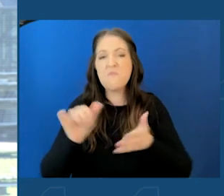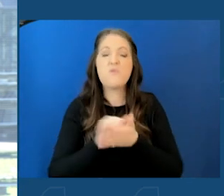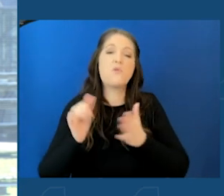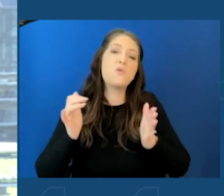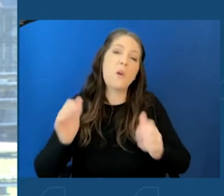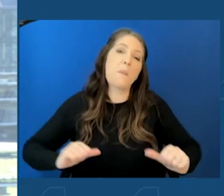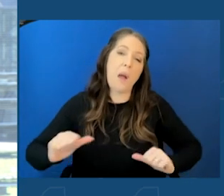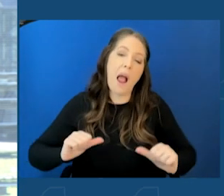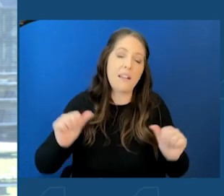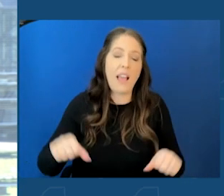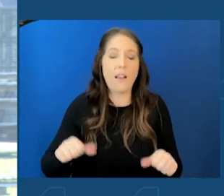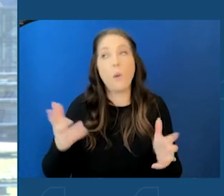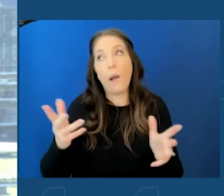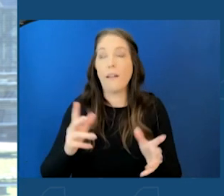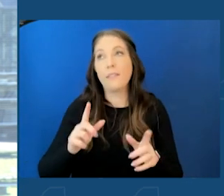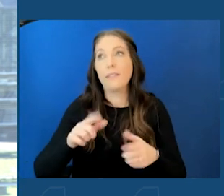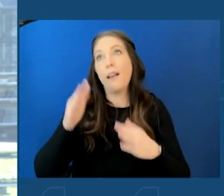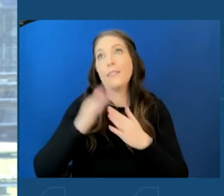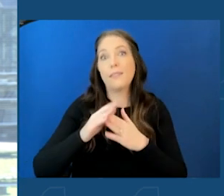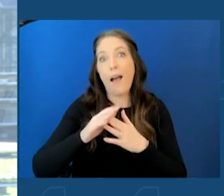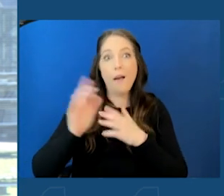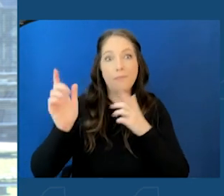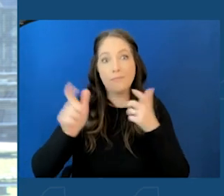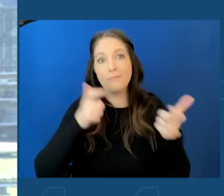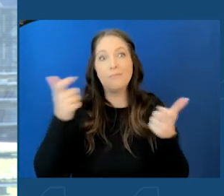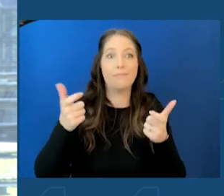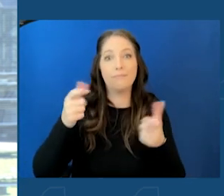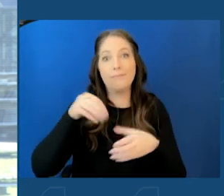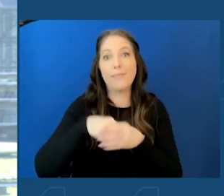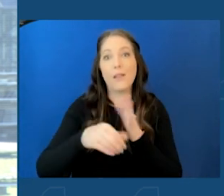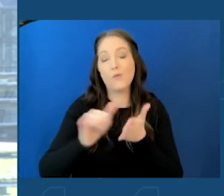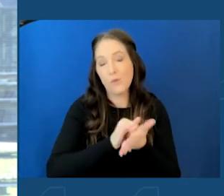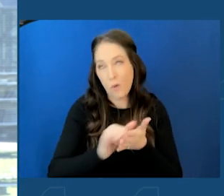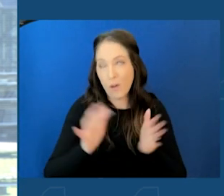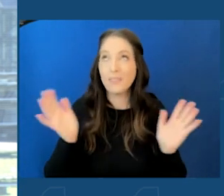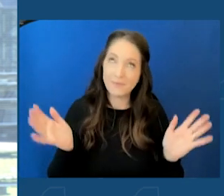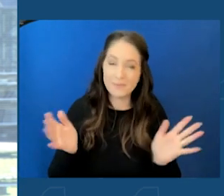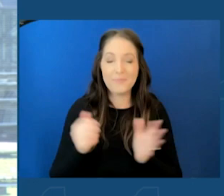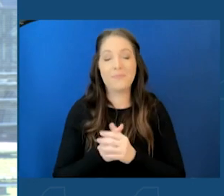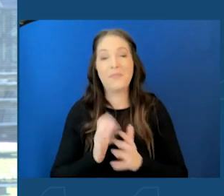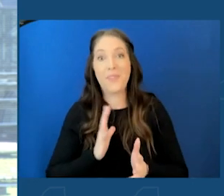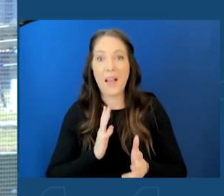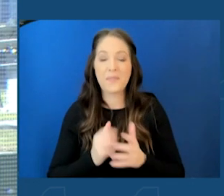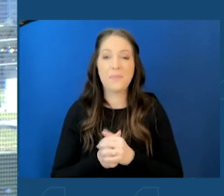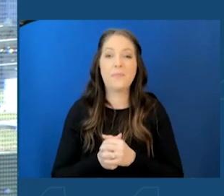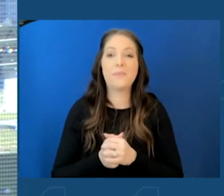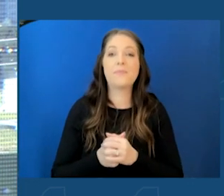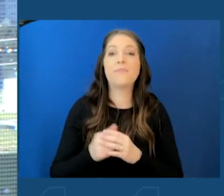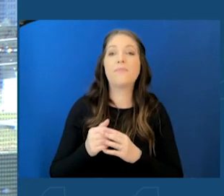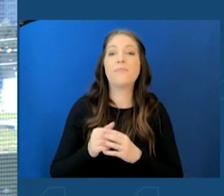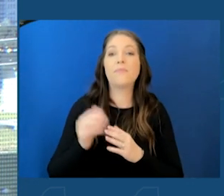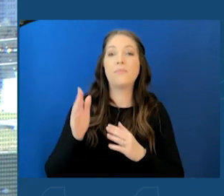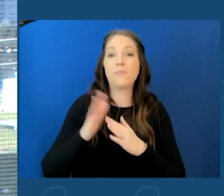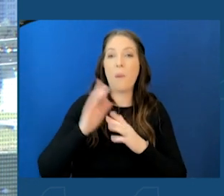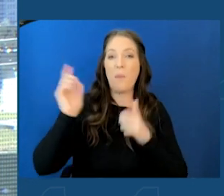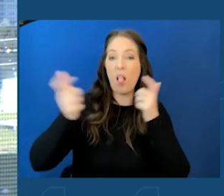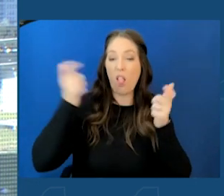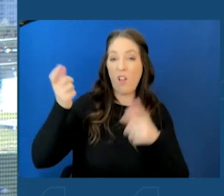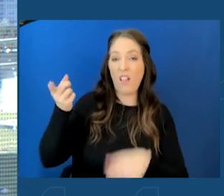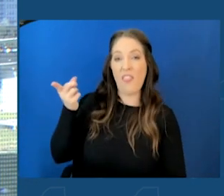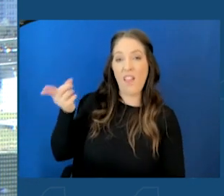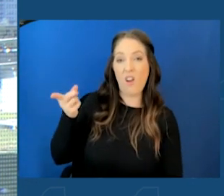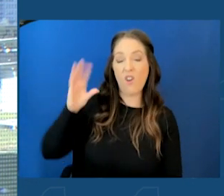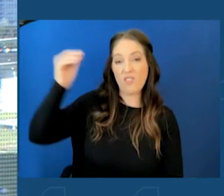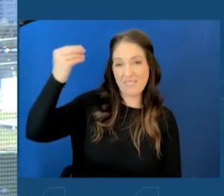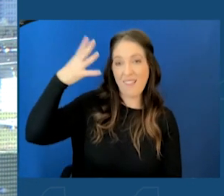Certainly the largest solar array in New York, New York City. And it's the largest one in anyone thought of